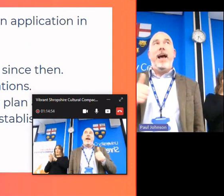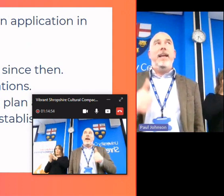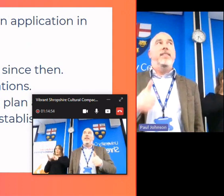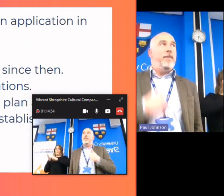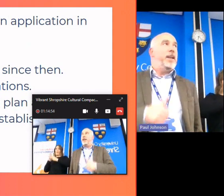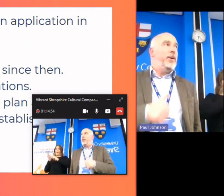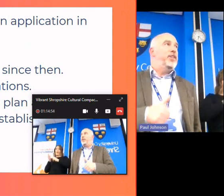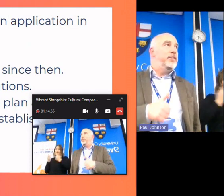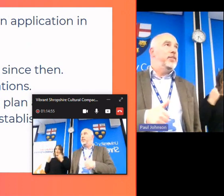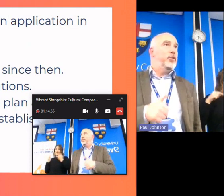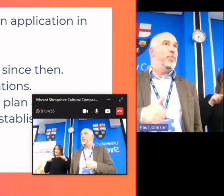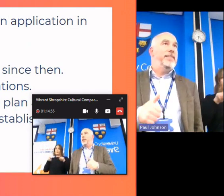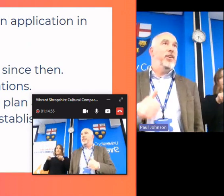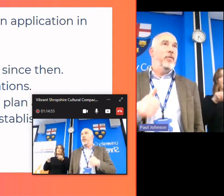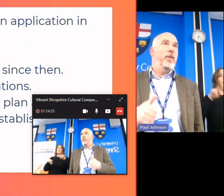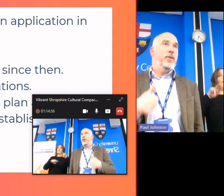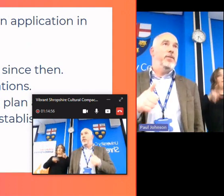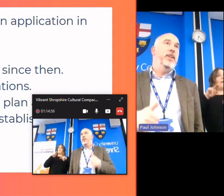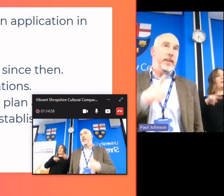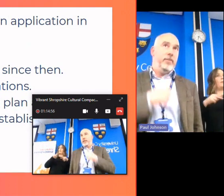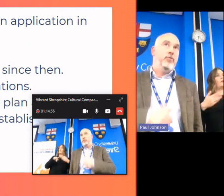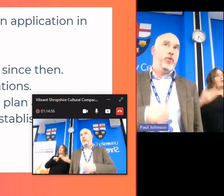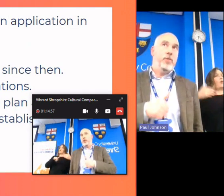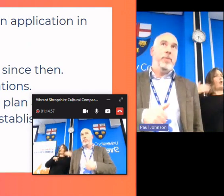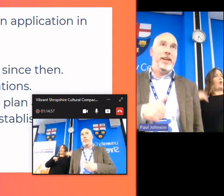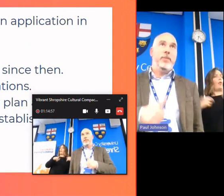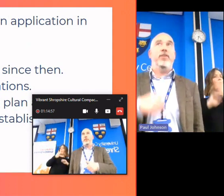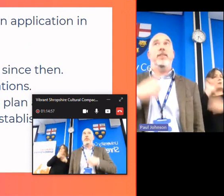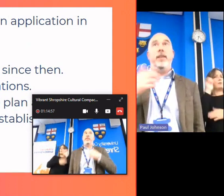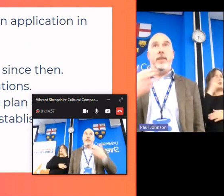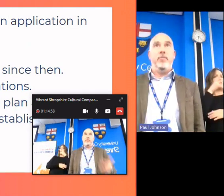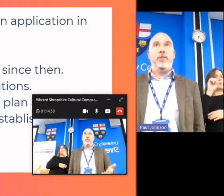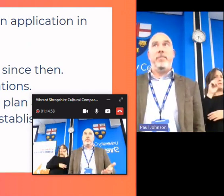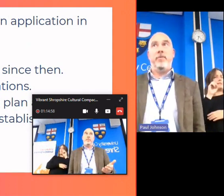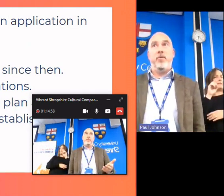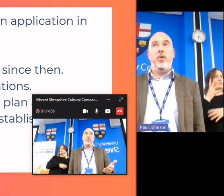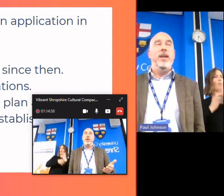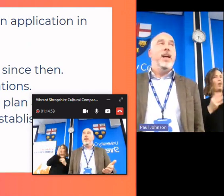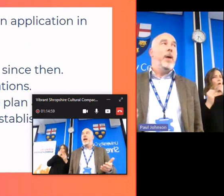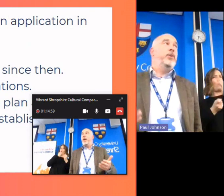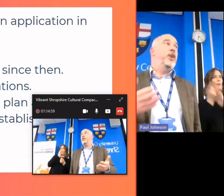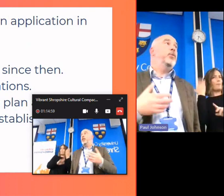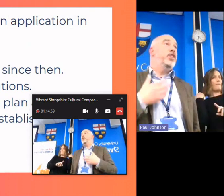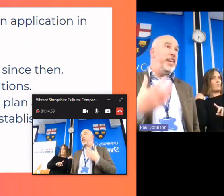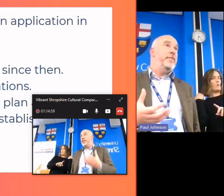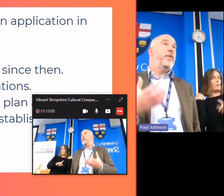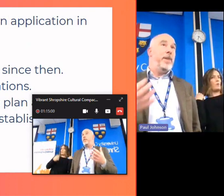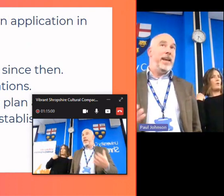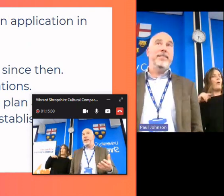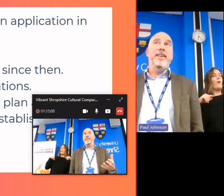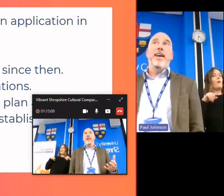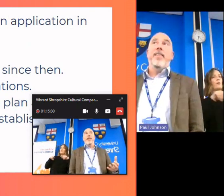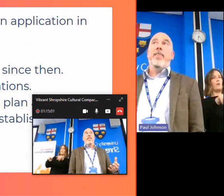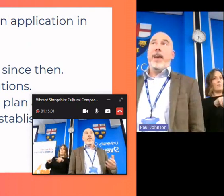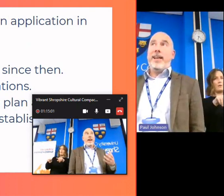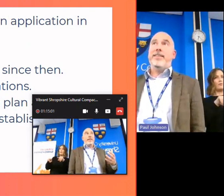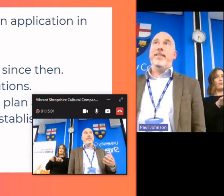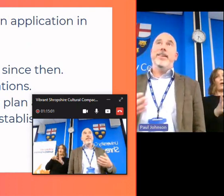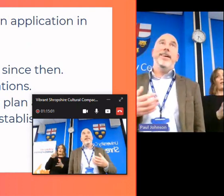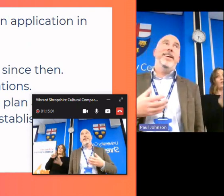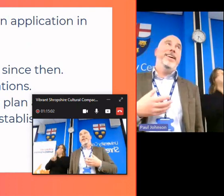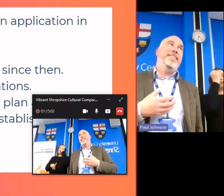and the evaluations that took place of those earlier cultural compacts so we're trying to learn from what's happened before and we're trying to achieve the things